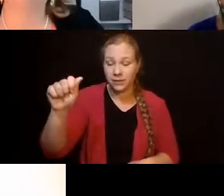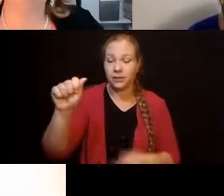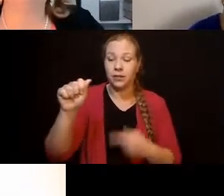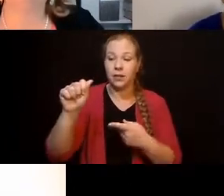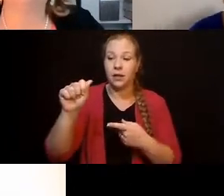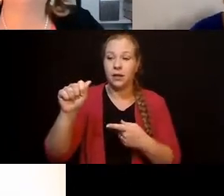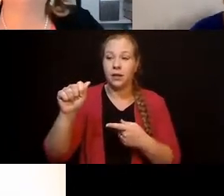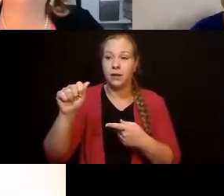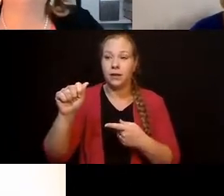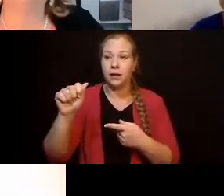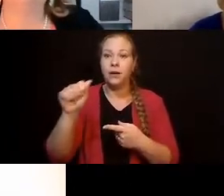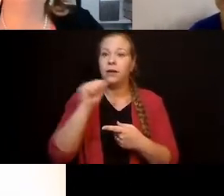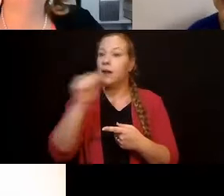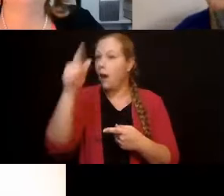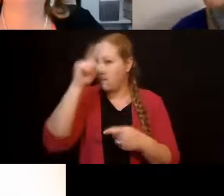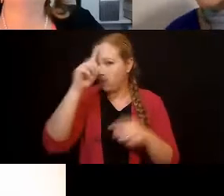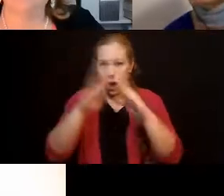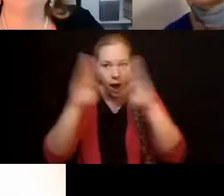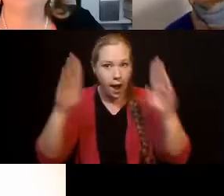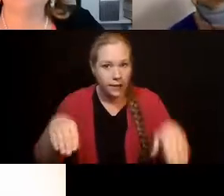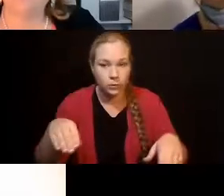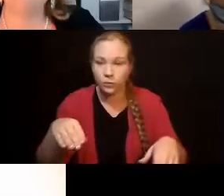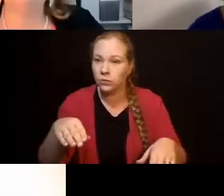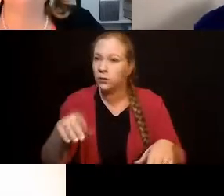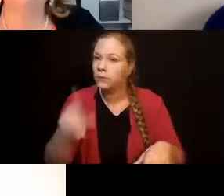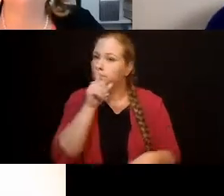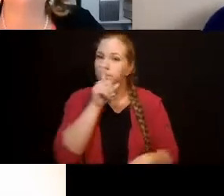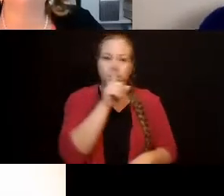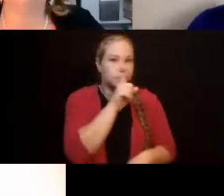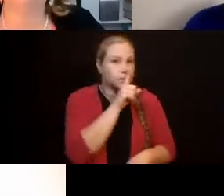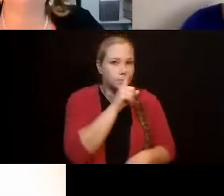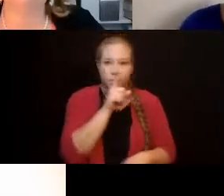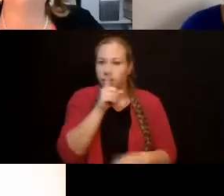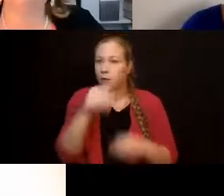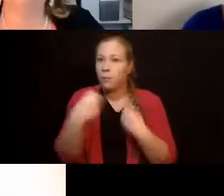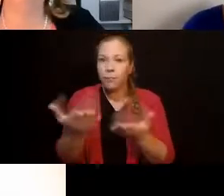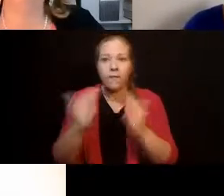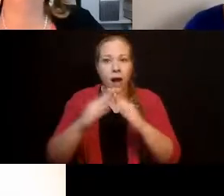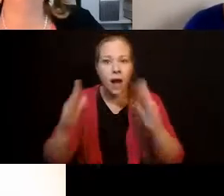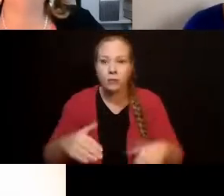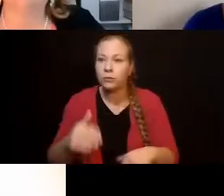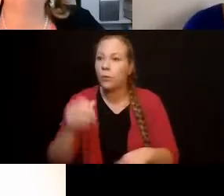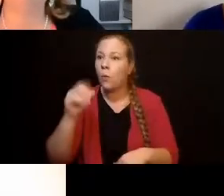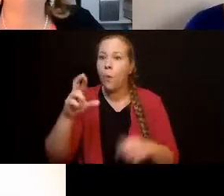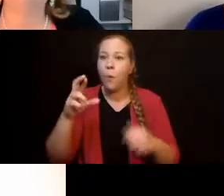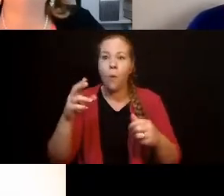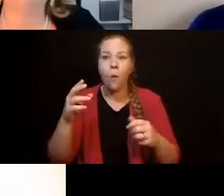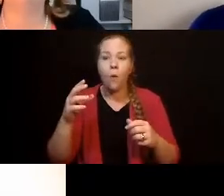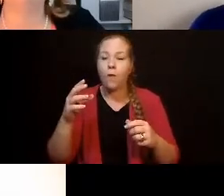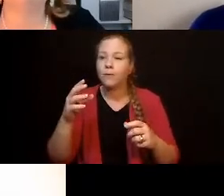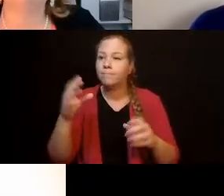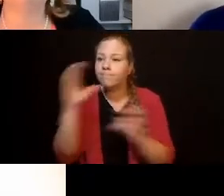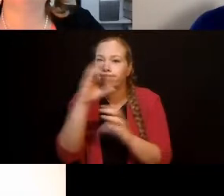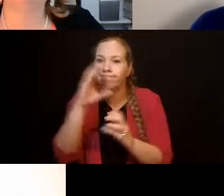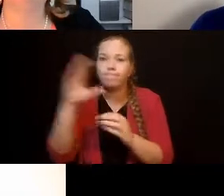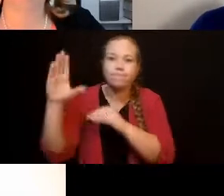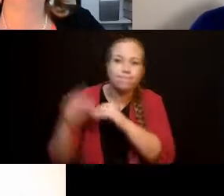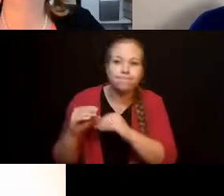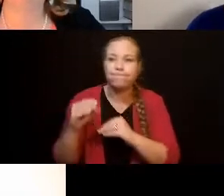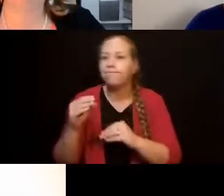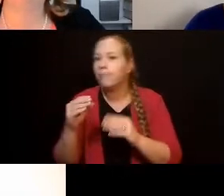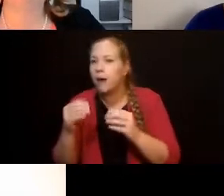daughter a place to live. They are not a housing organization. They do not provide housing.